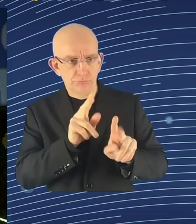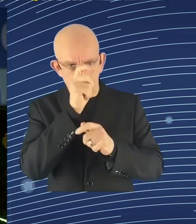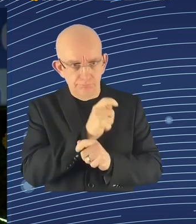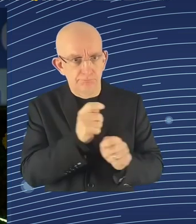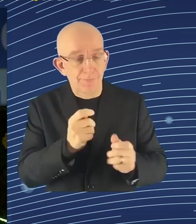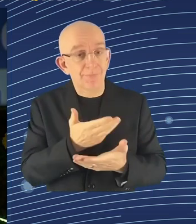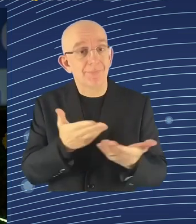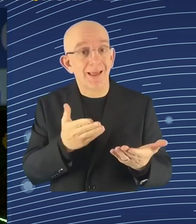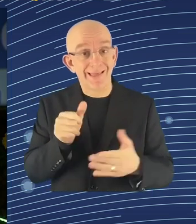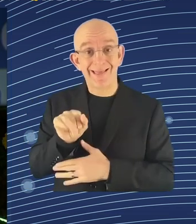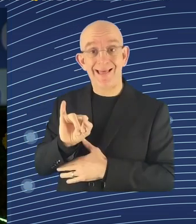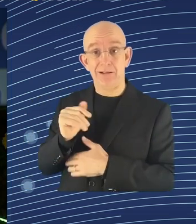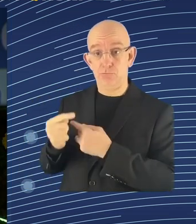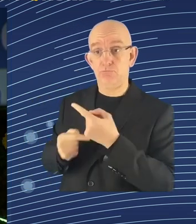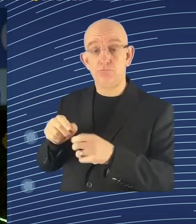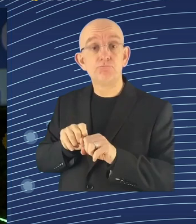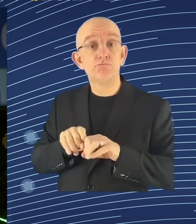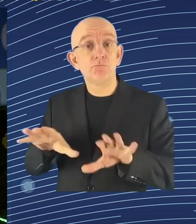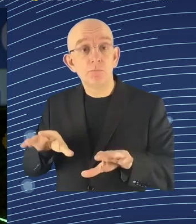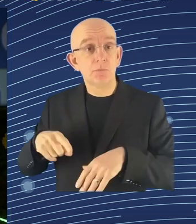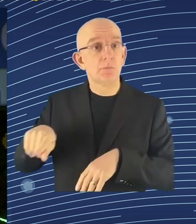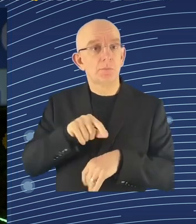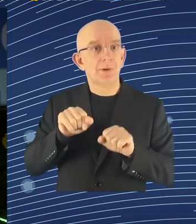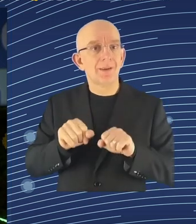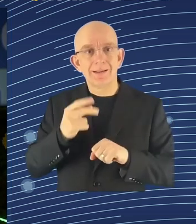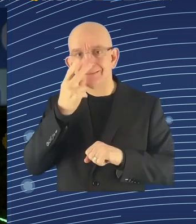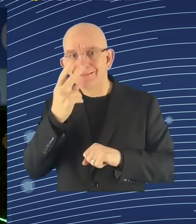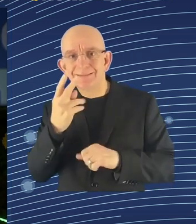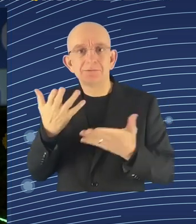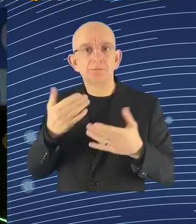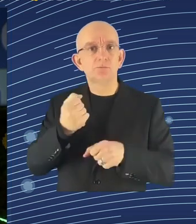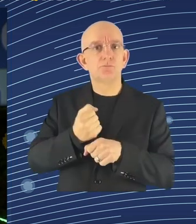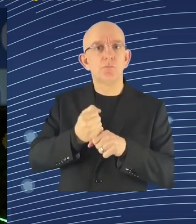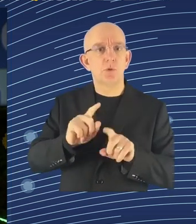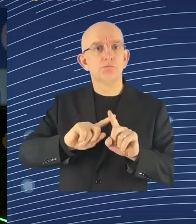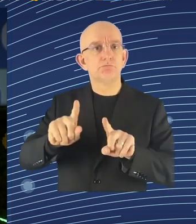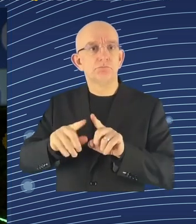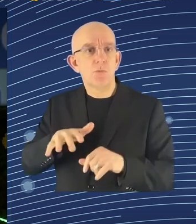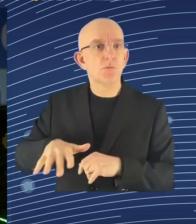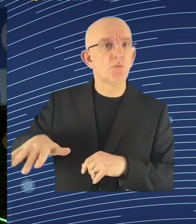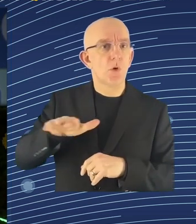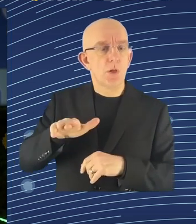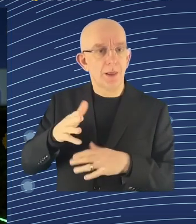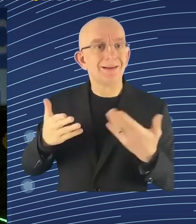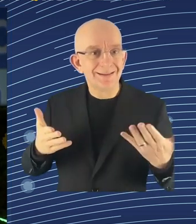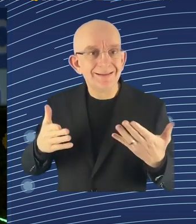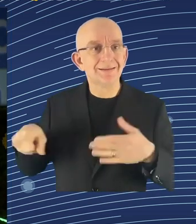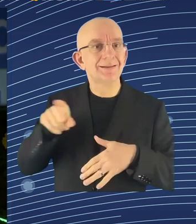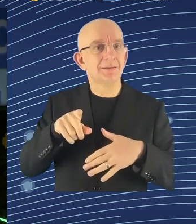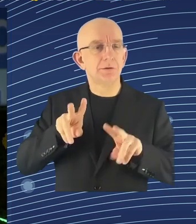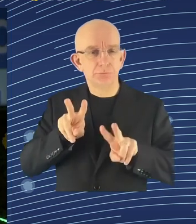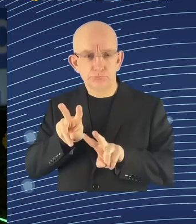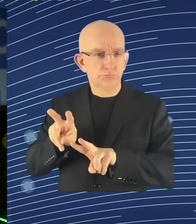and monitoring can also put workers under pressure, invading workers' privacy. Another scare story, the use of AI